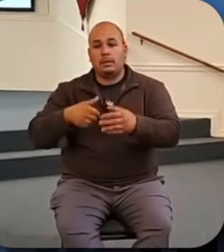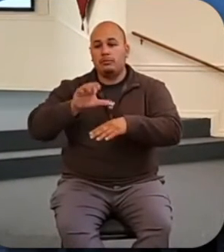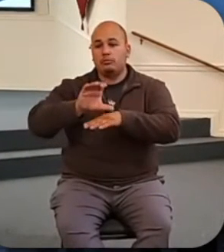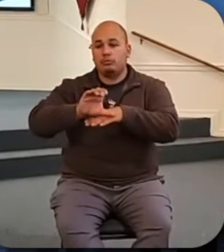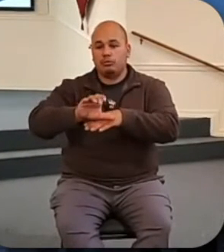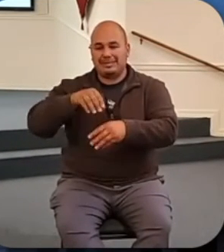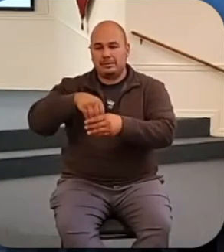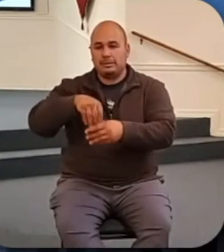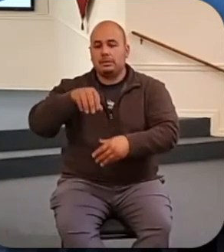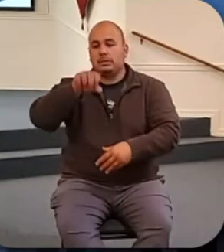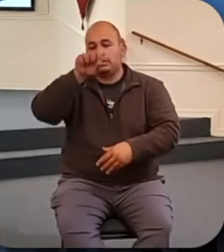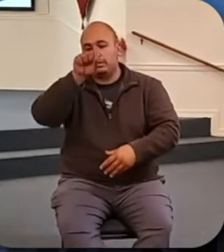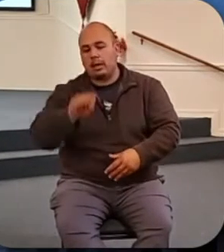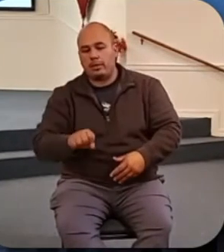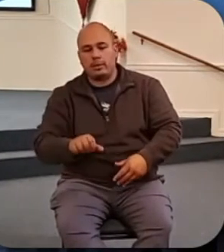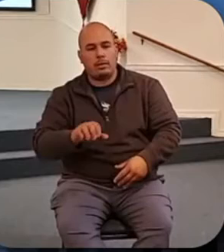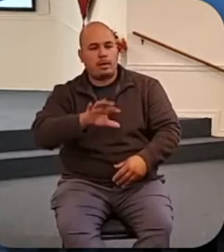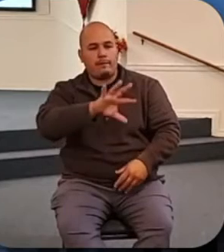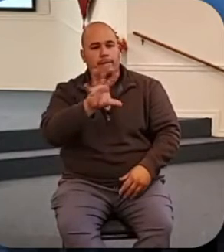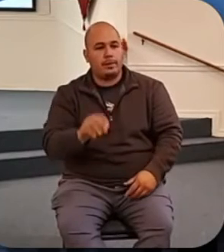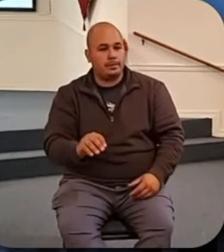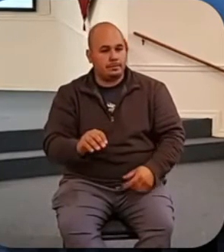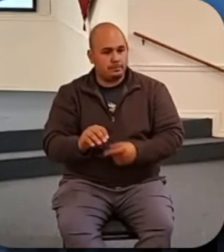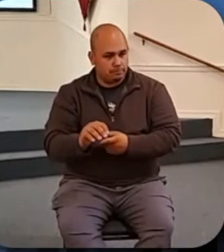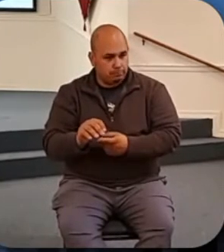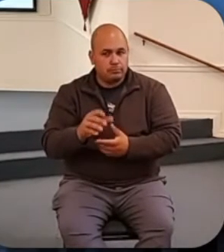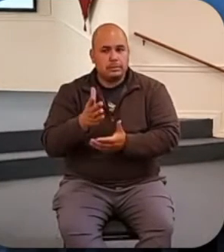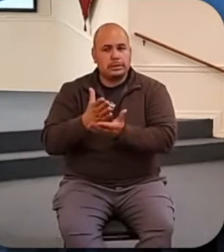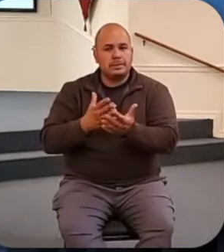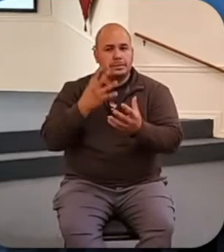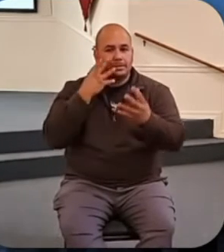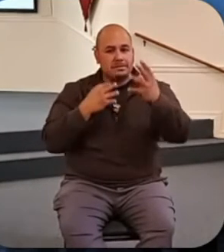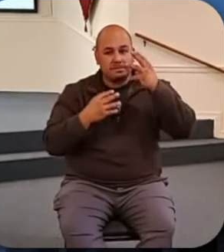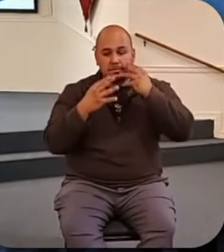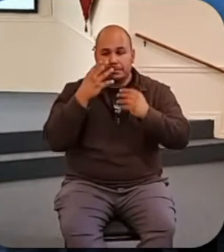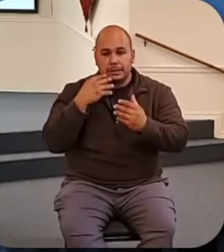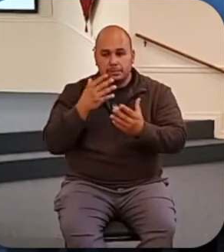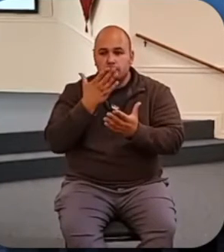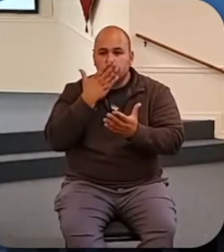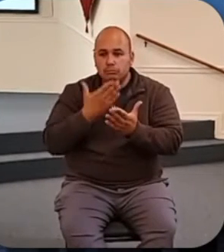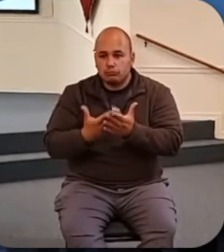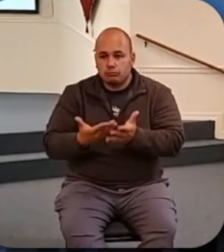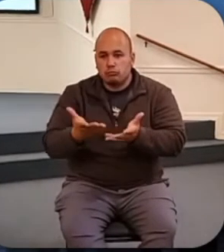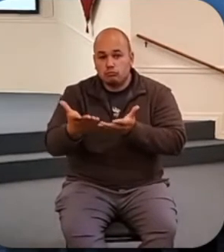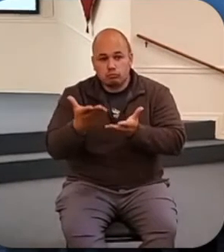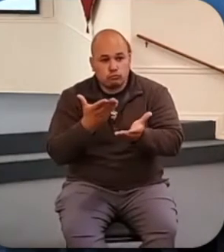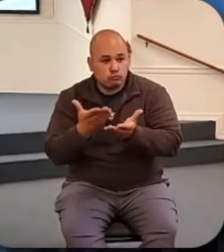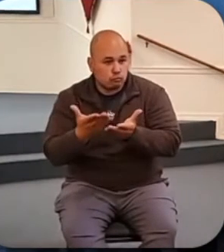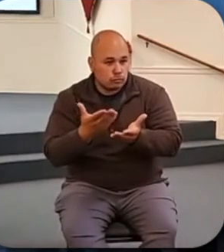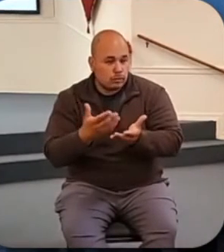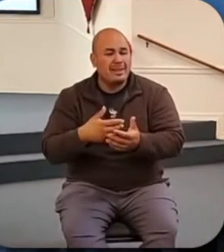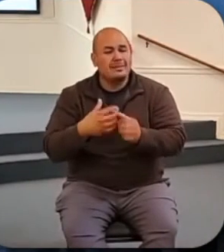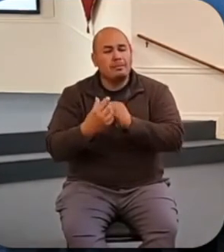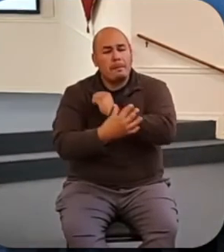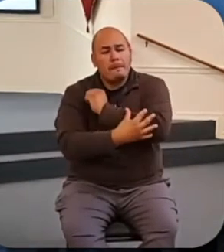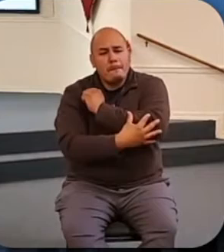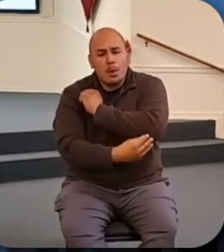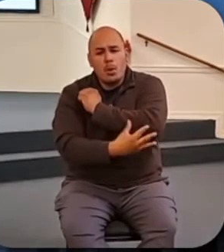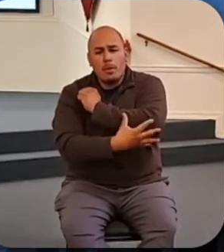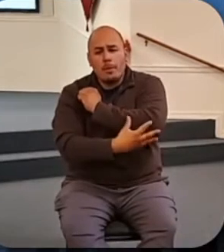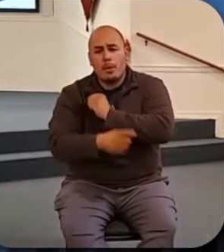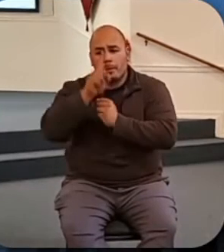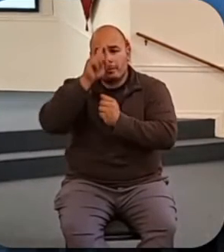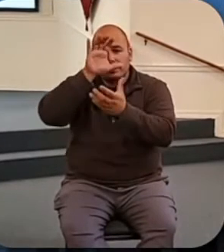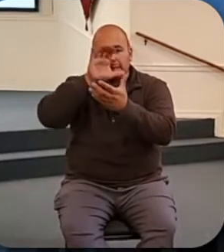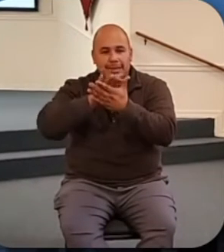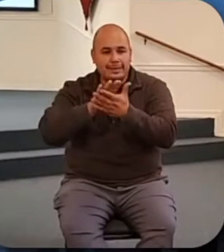generosity as they serve the displaced. The article tells about how very poor believers in our sister